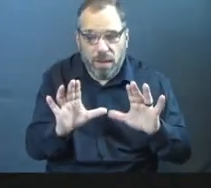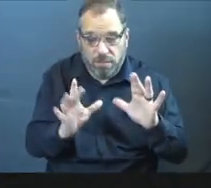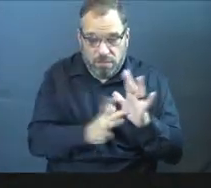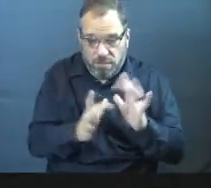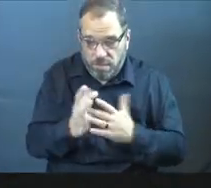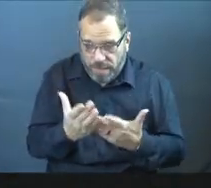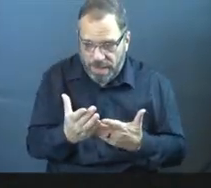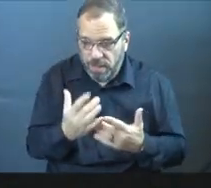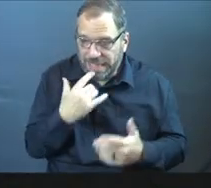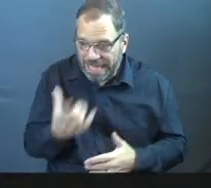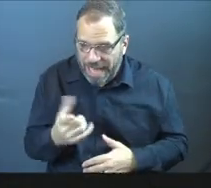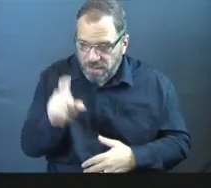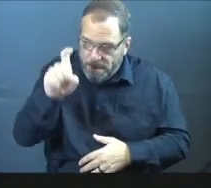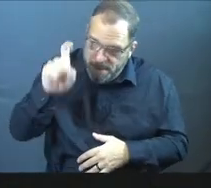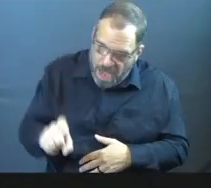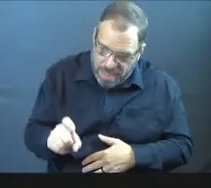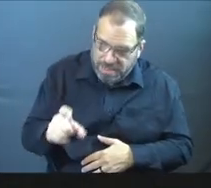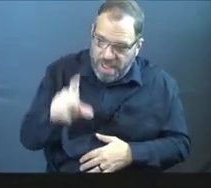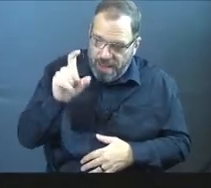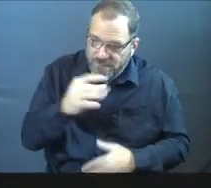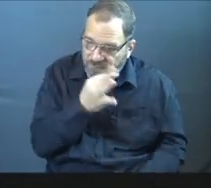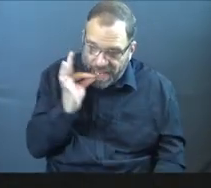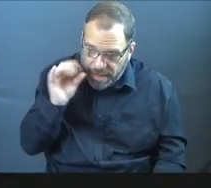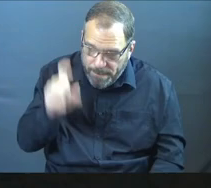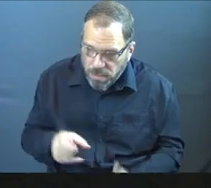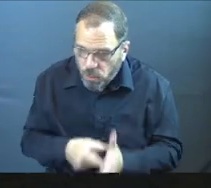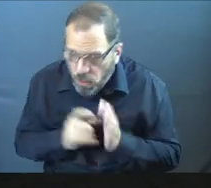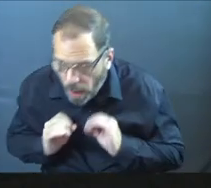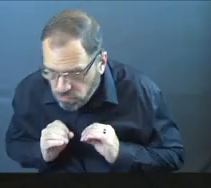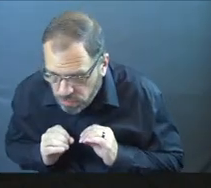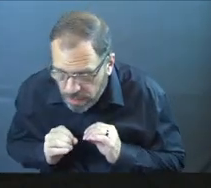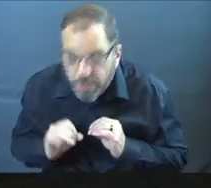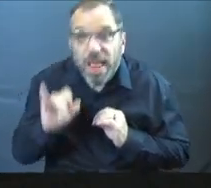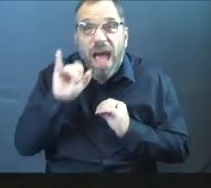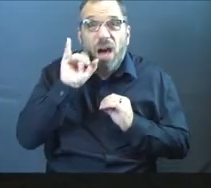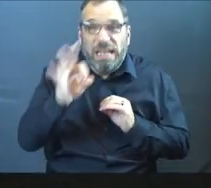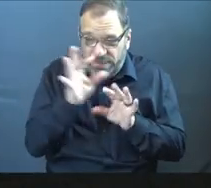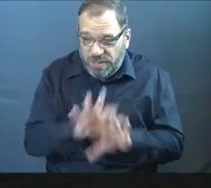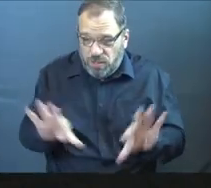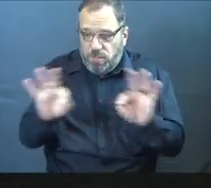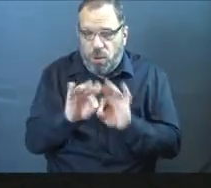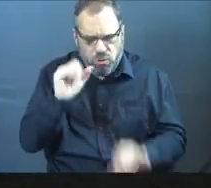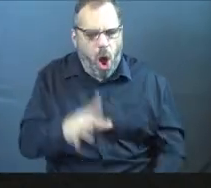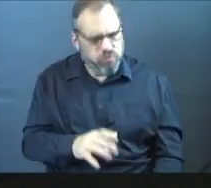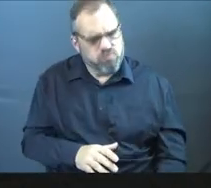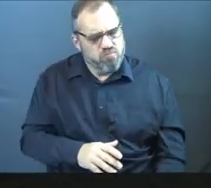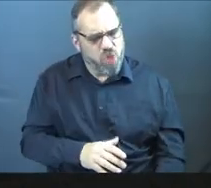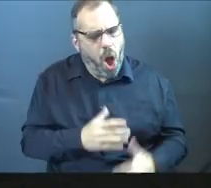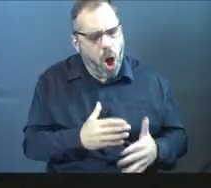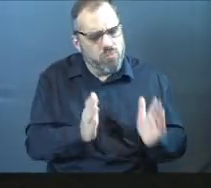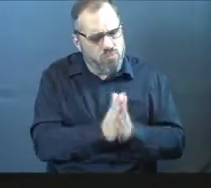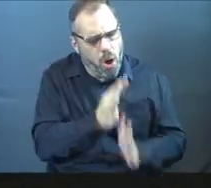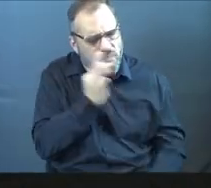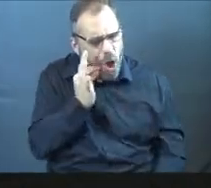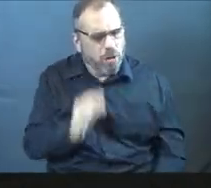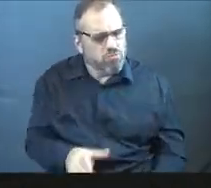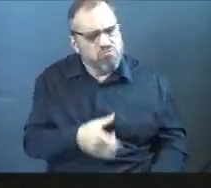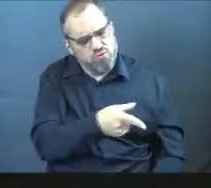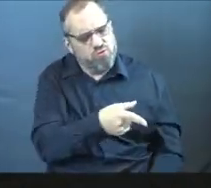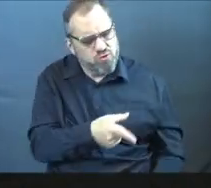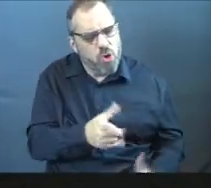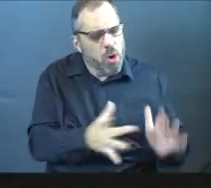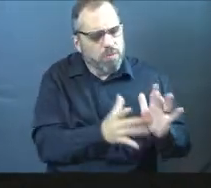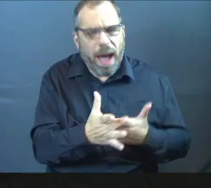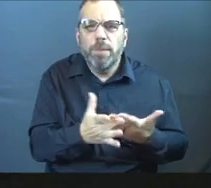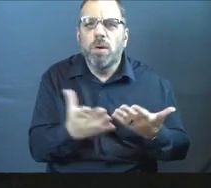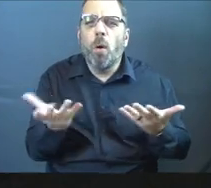Scripture, Pastor Ricky, where it says that we have to fast, right? And I feel like if there's something super important, God's like, hey, you should get after this thing, right? Which there